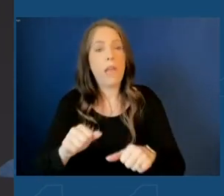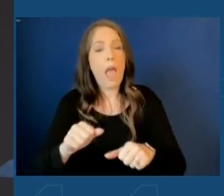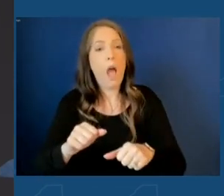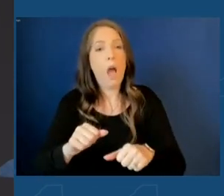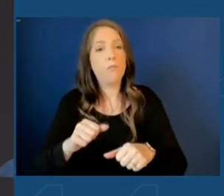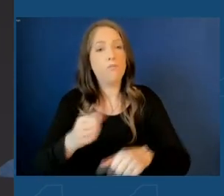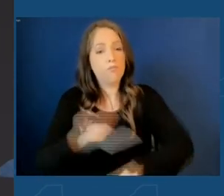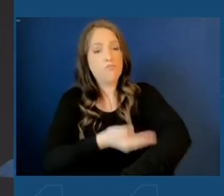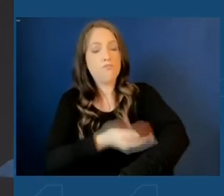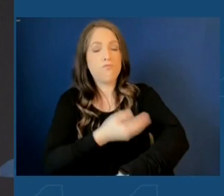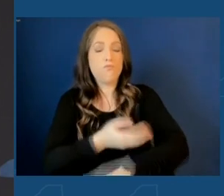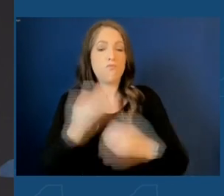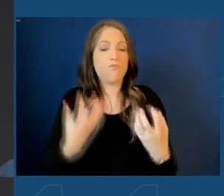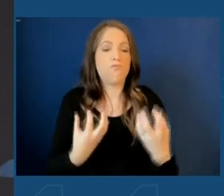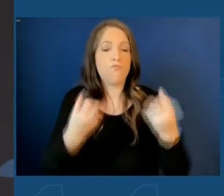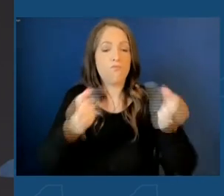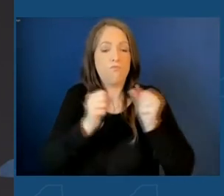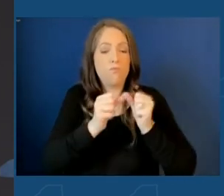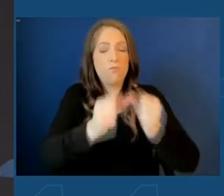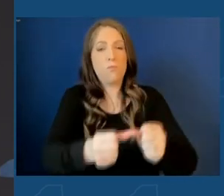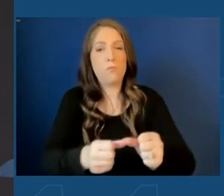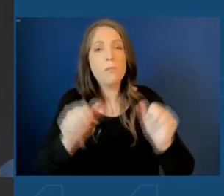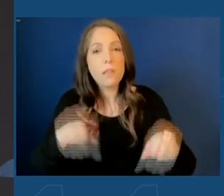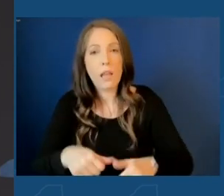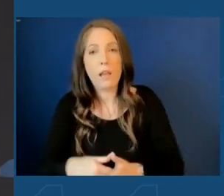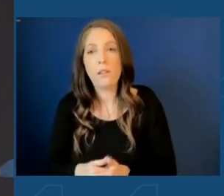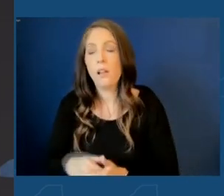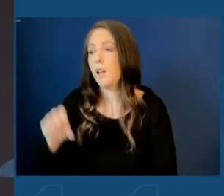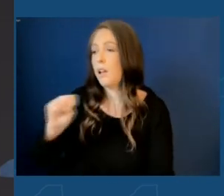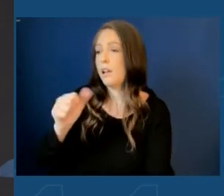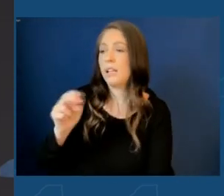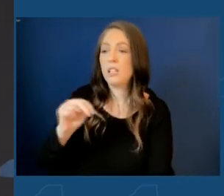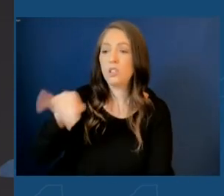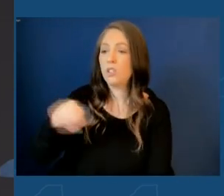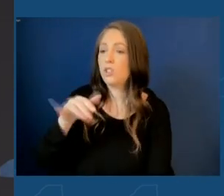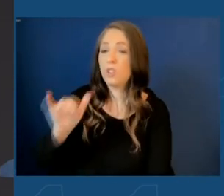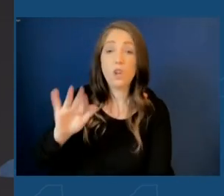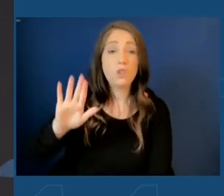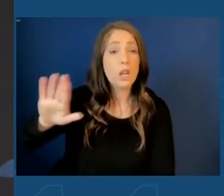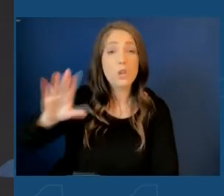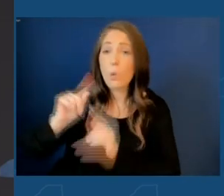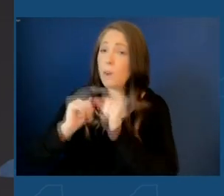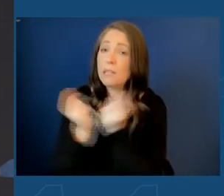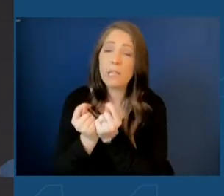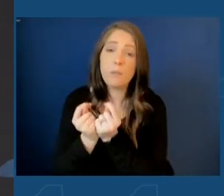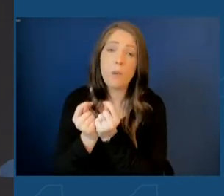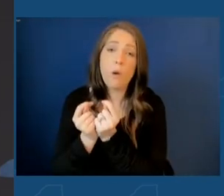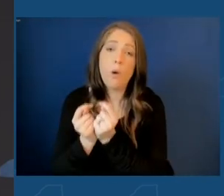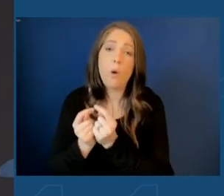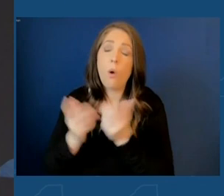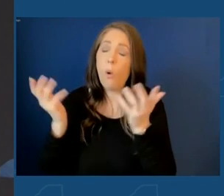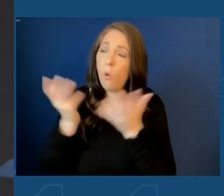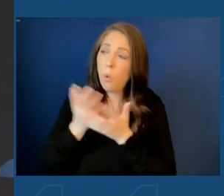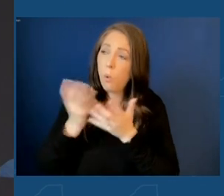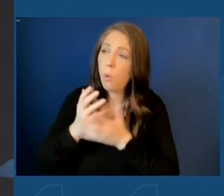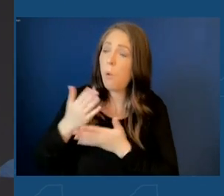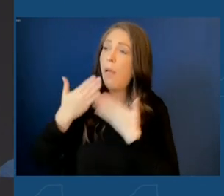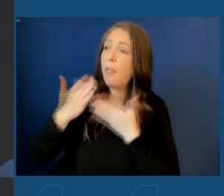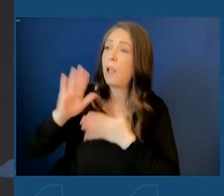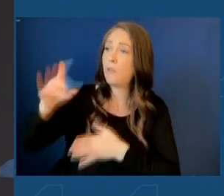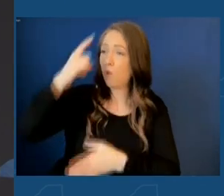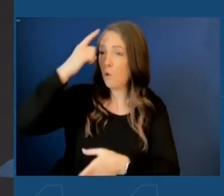itself. Sanjay, to you and to your entire team, all of whom are remarkable, thank you for your faith in us